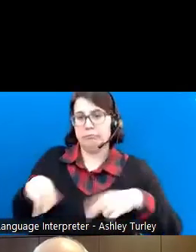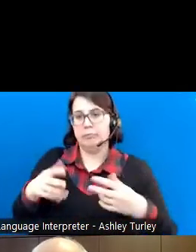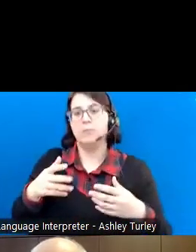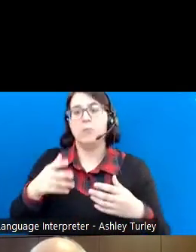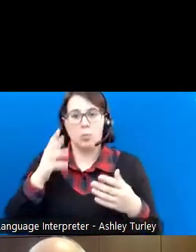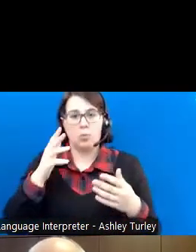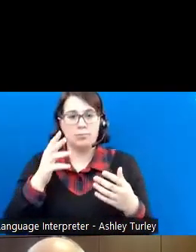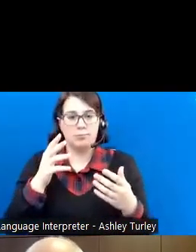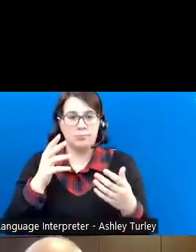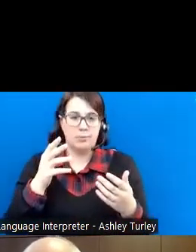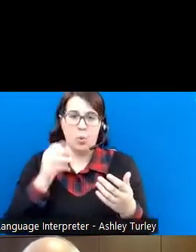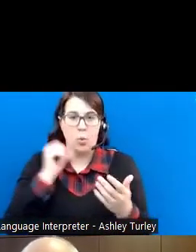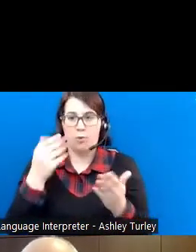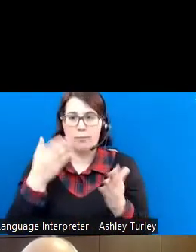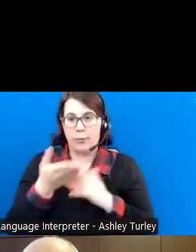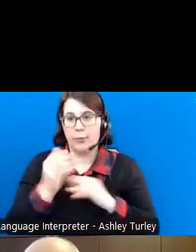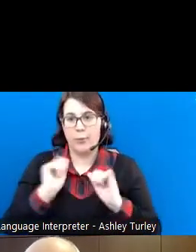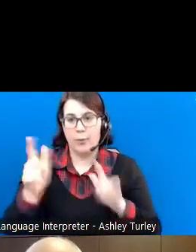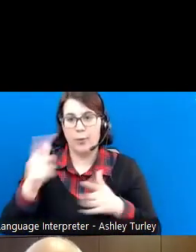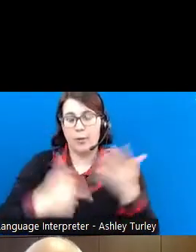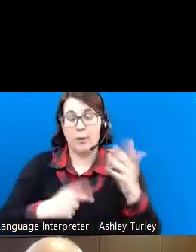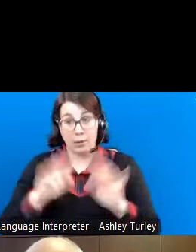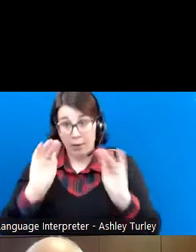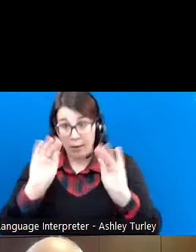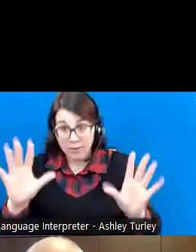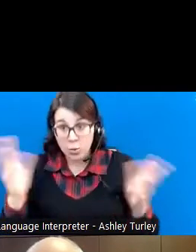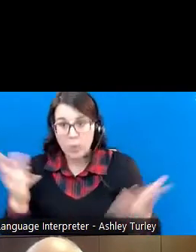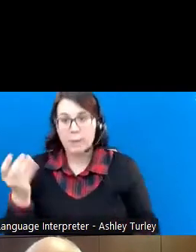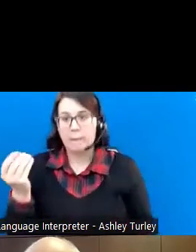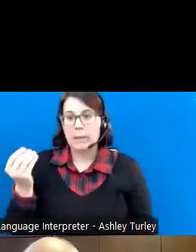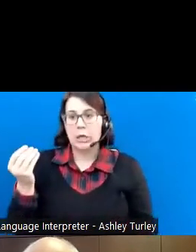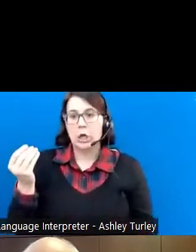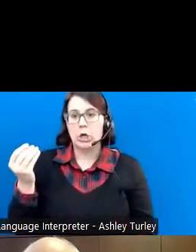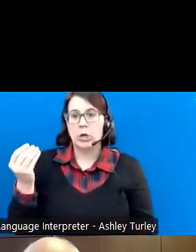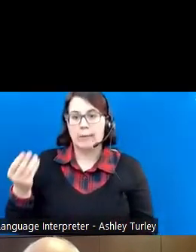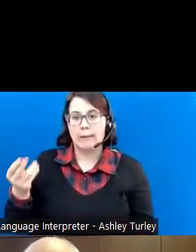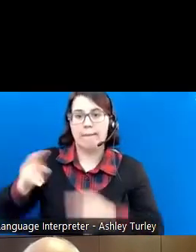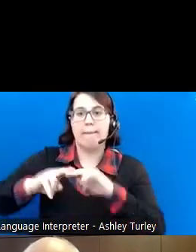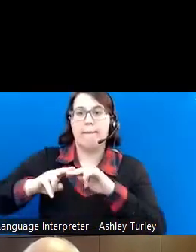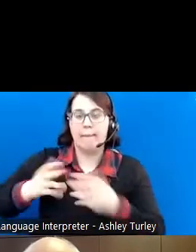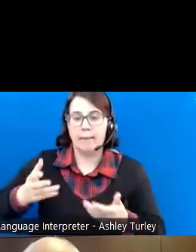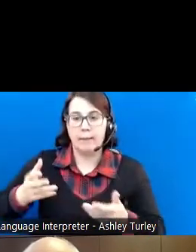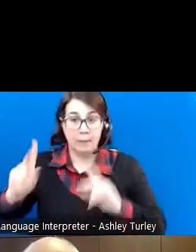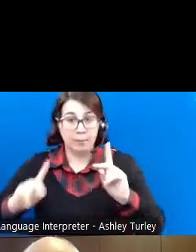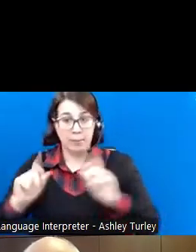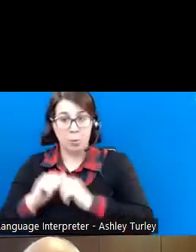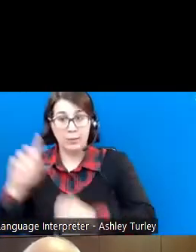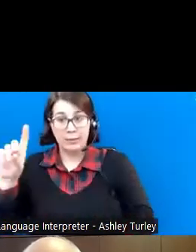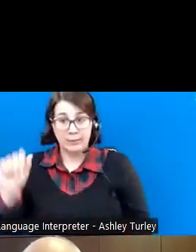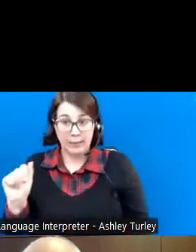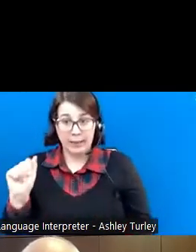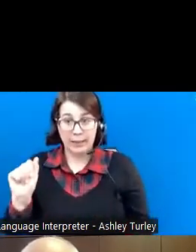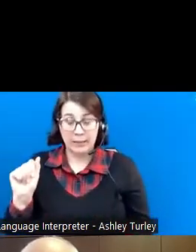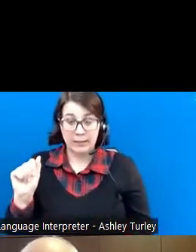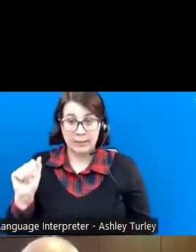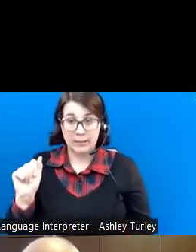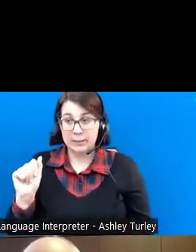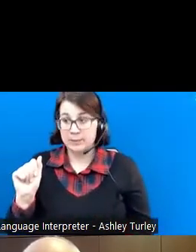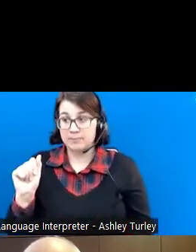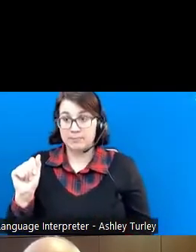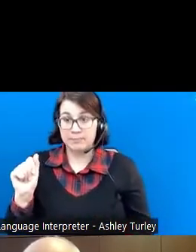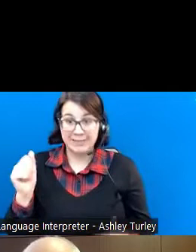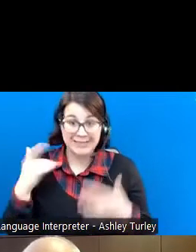through them all, but the most obvious ones sometimes are just material gain. People with disabilities, on average, are